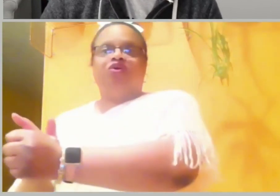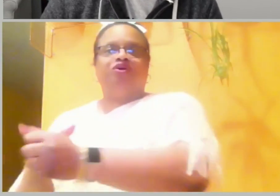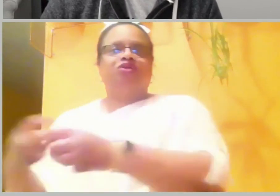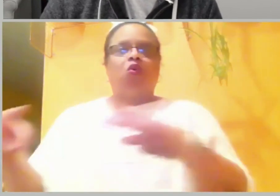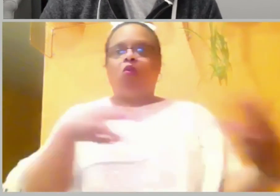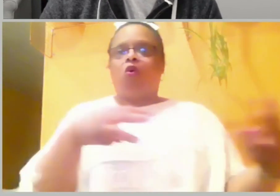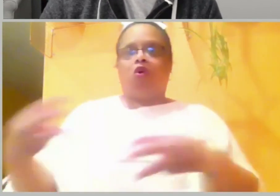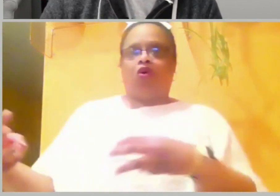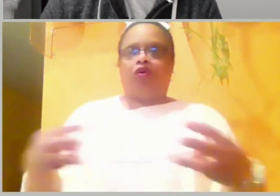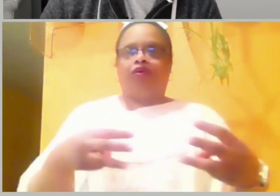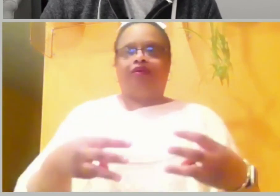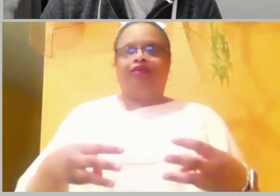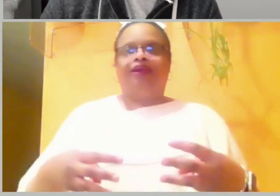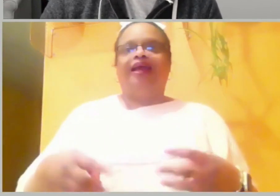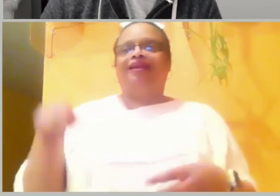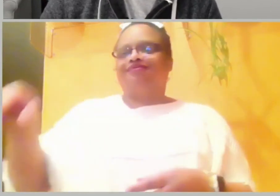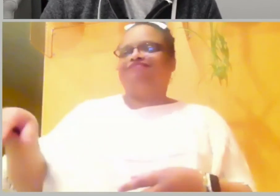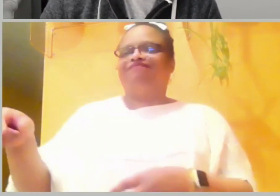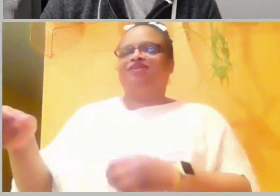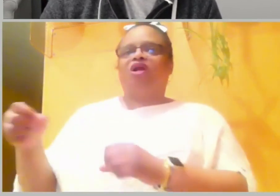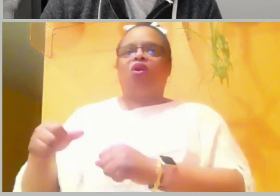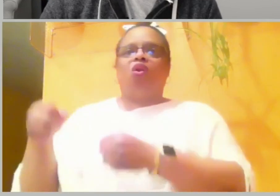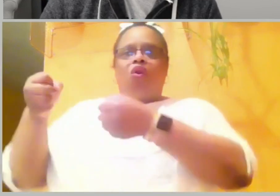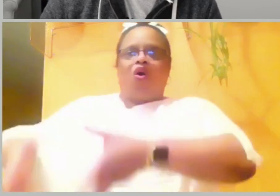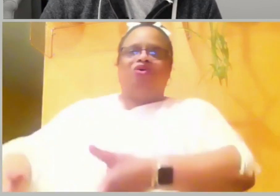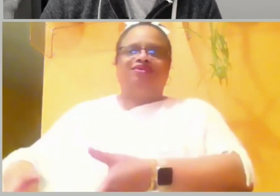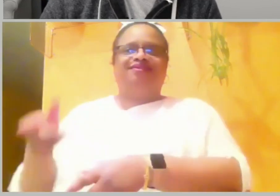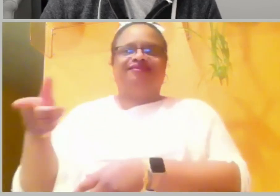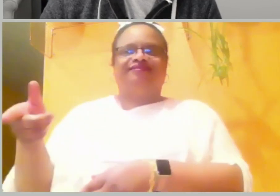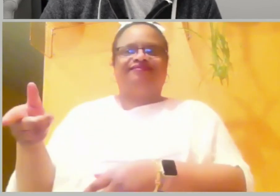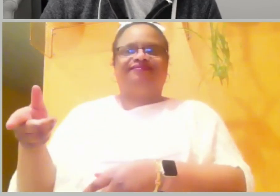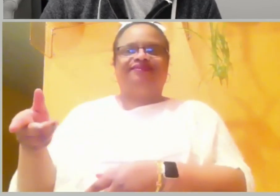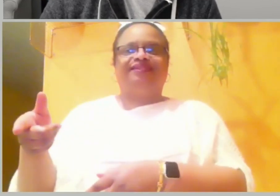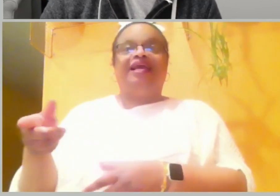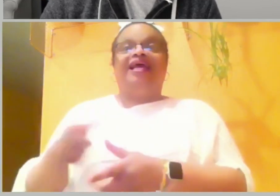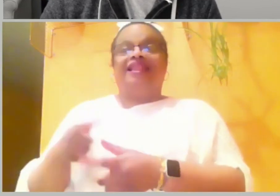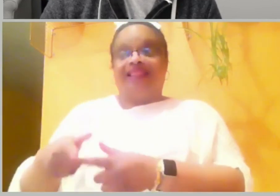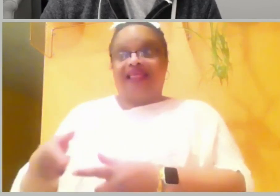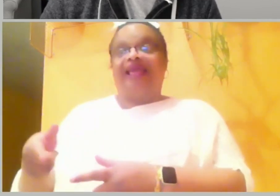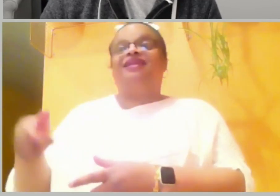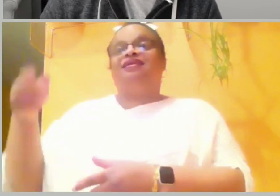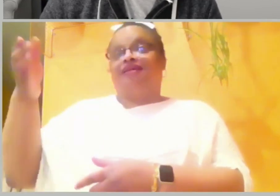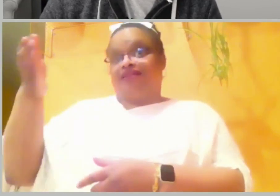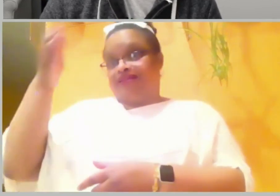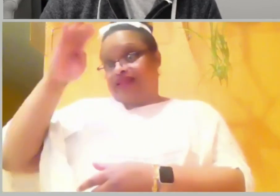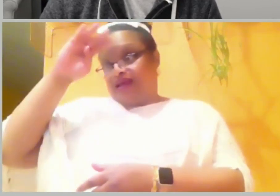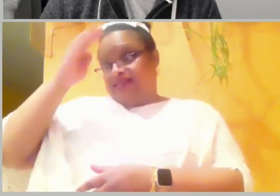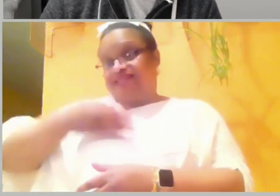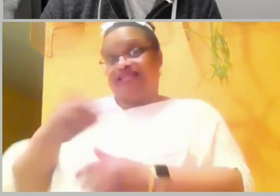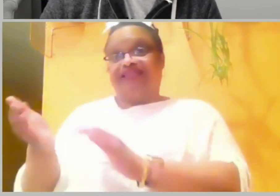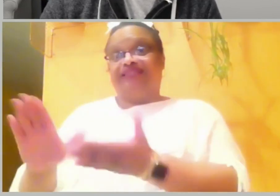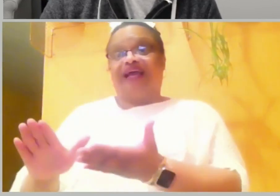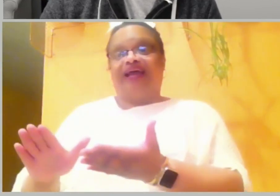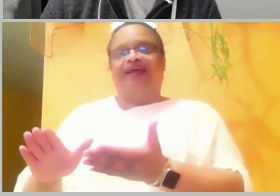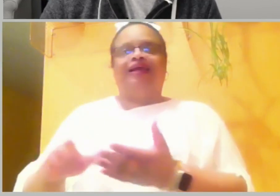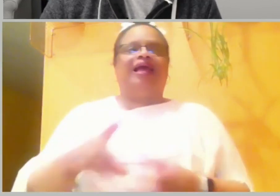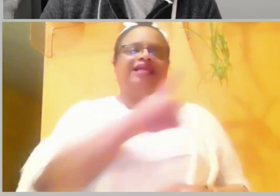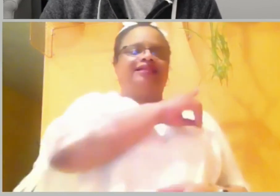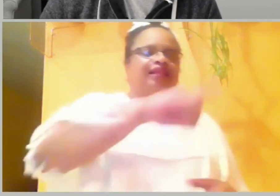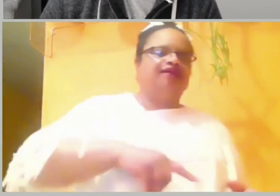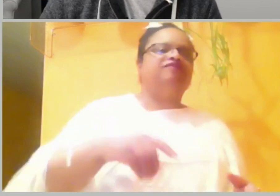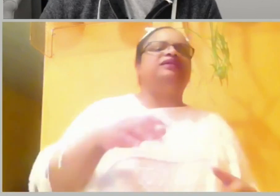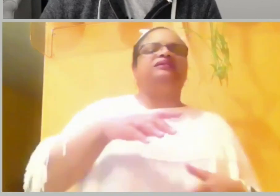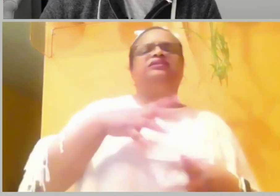our sin and poor decision-making can affect so many people around us, especially our loved ones,